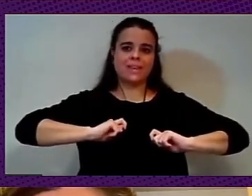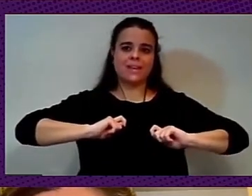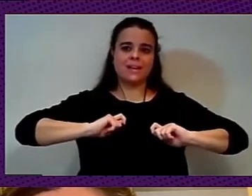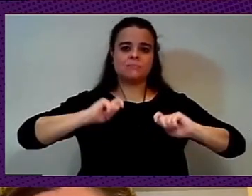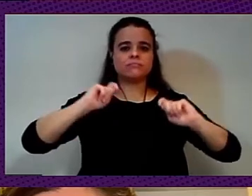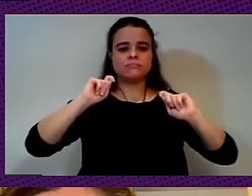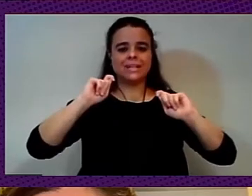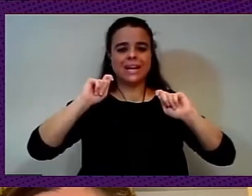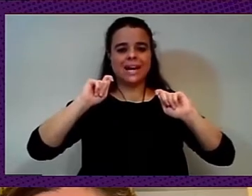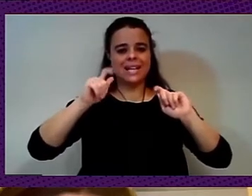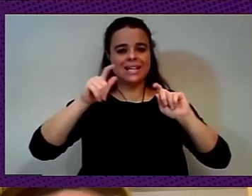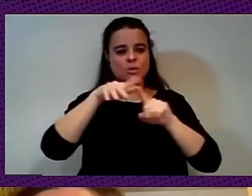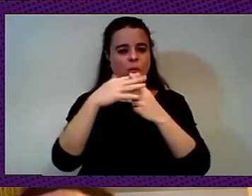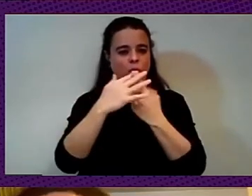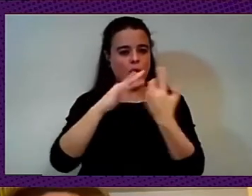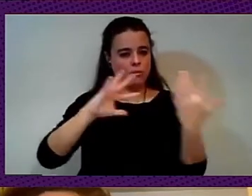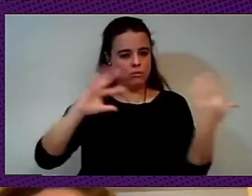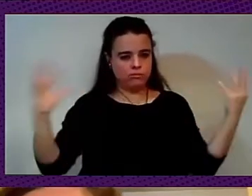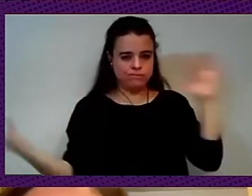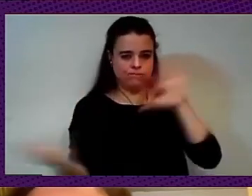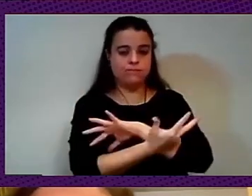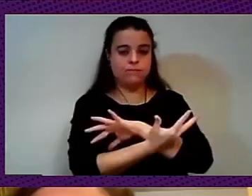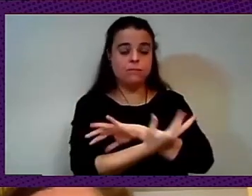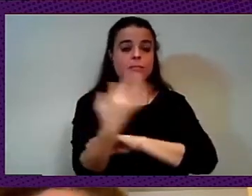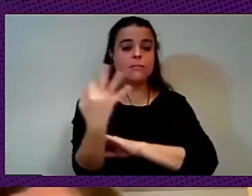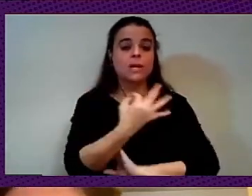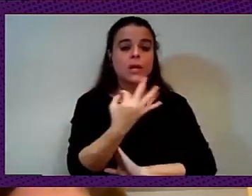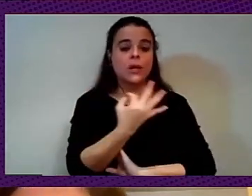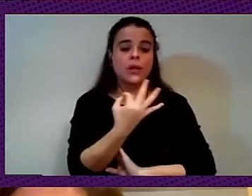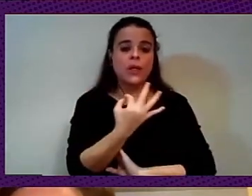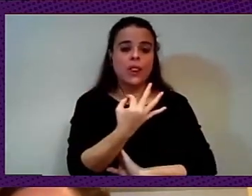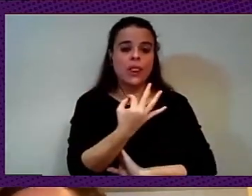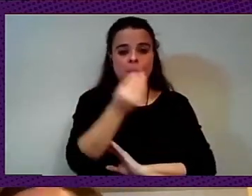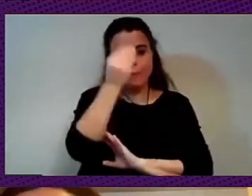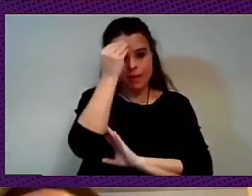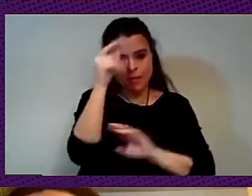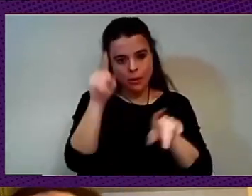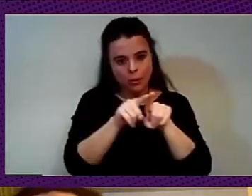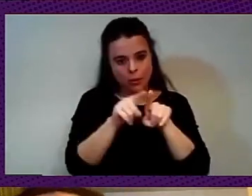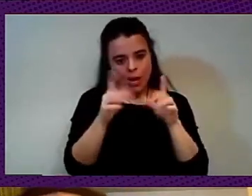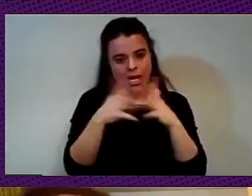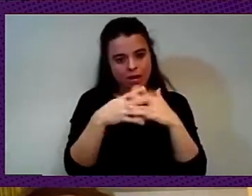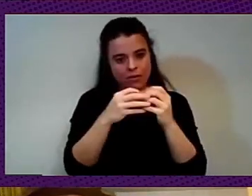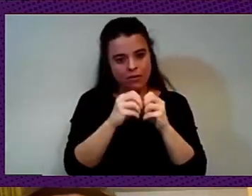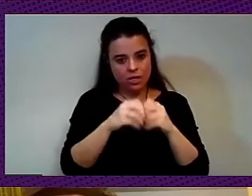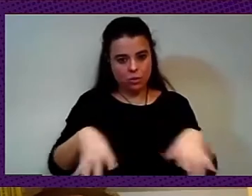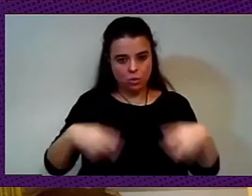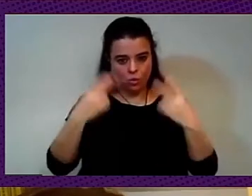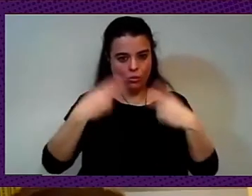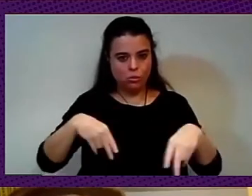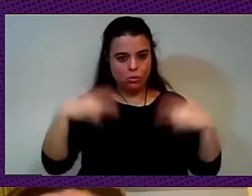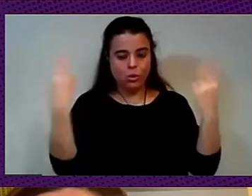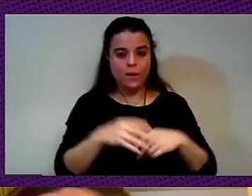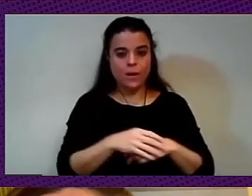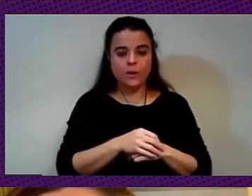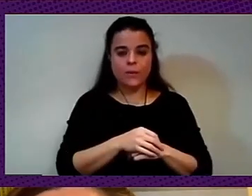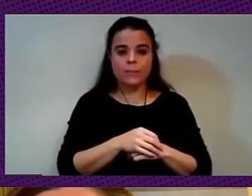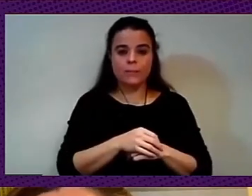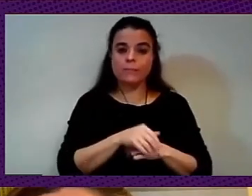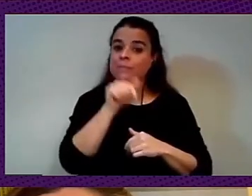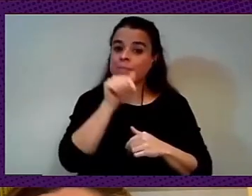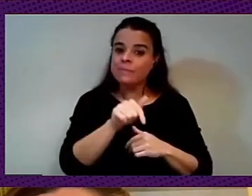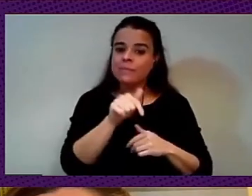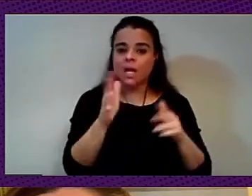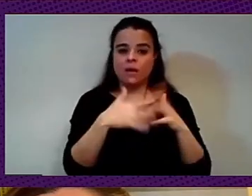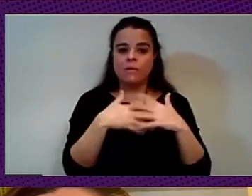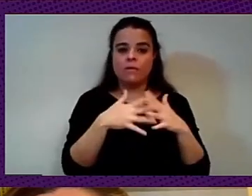infrastructure, that it's against the private monopolies. So is this something, this public infrastructure should be built, not